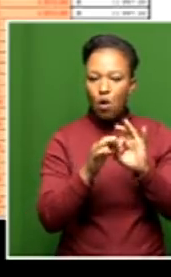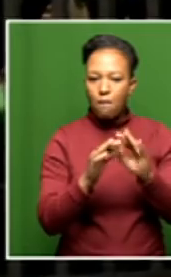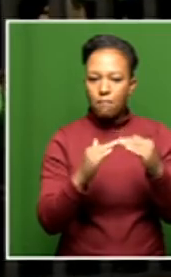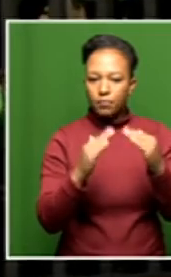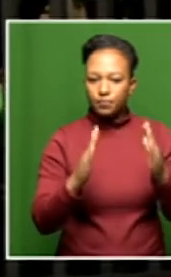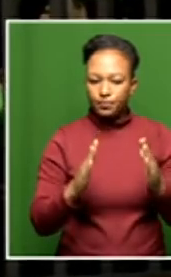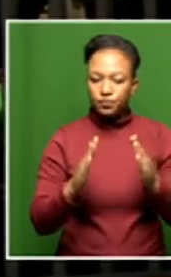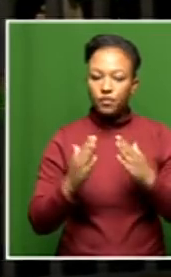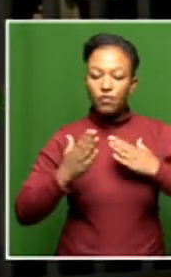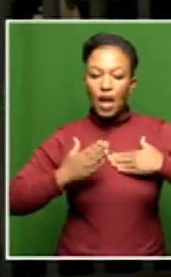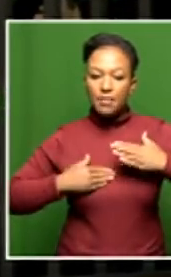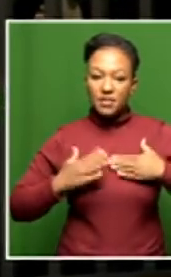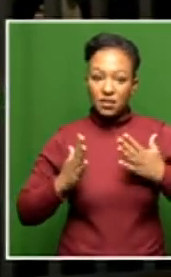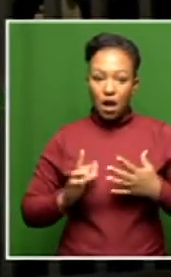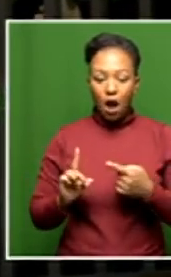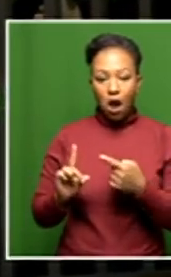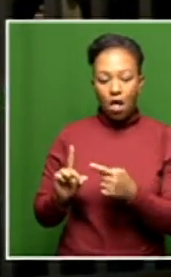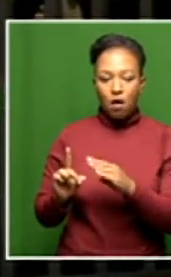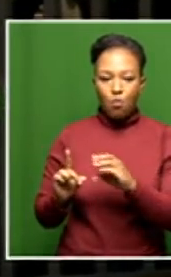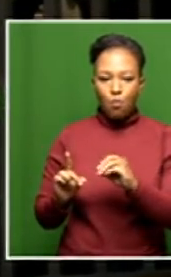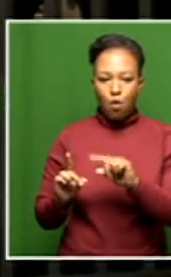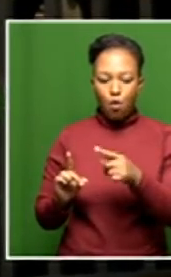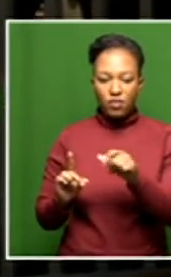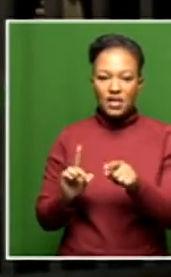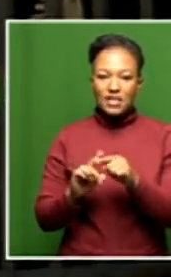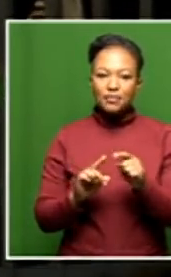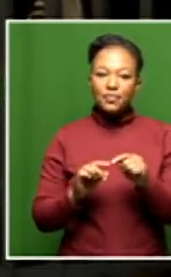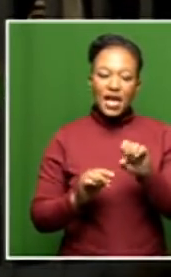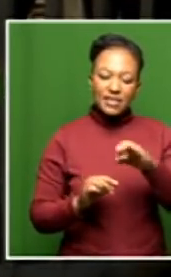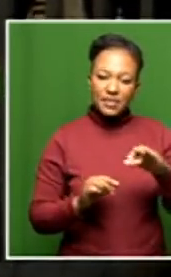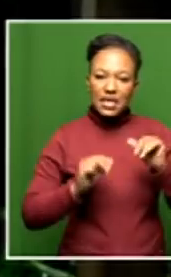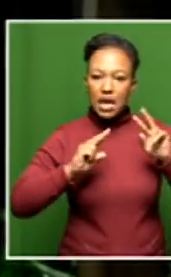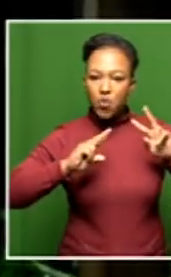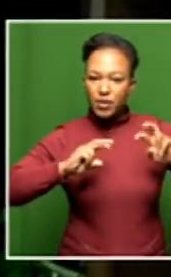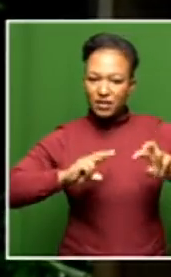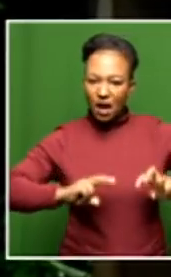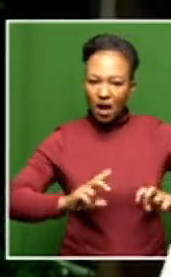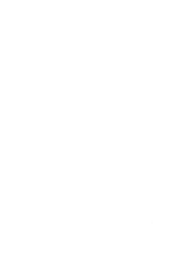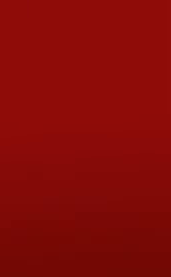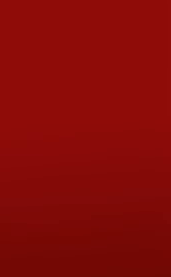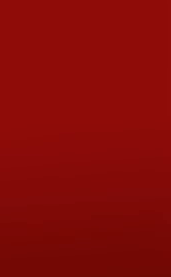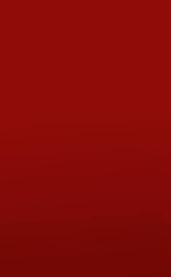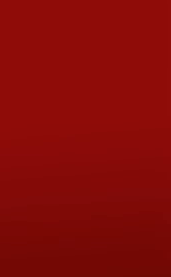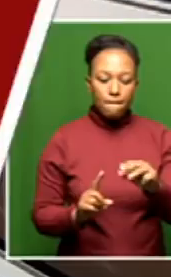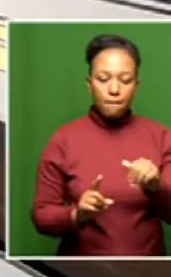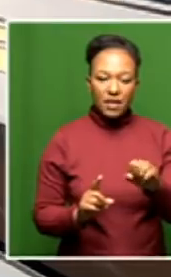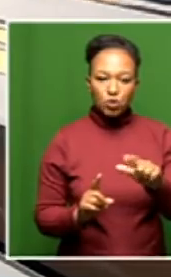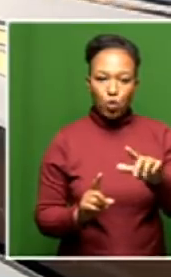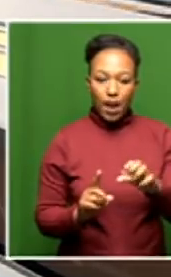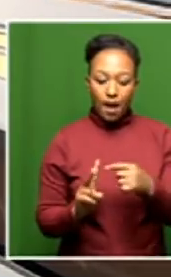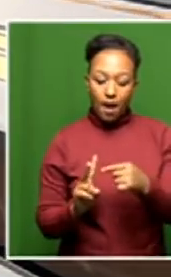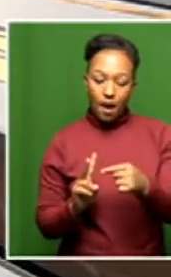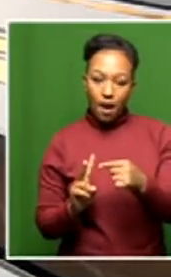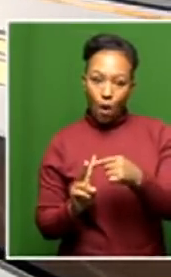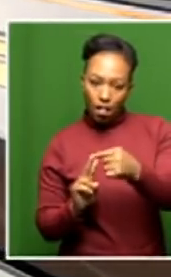with the administrator, Albi Bouta, and SABC specialist researcher, Masule Ralebone, to find out exactly what is